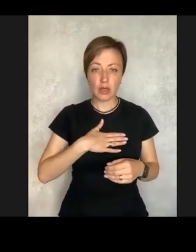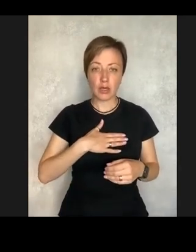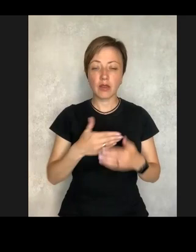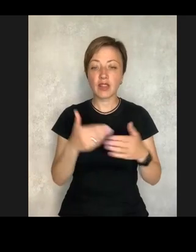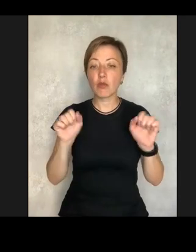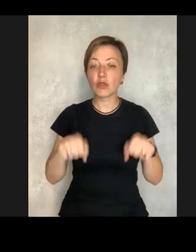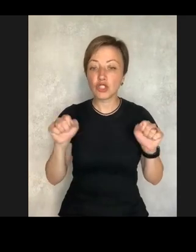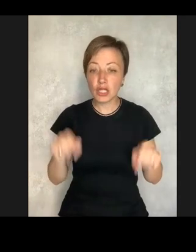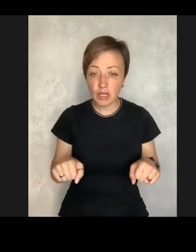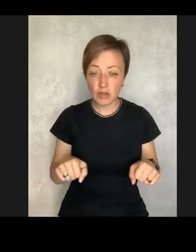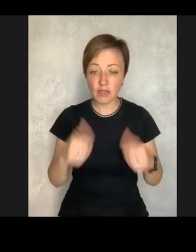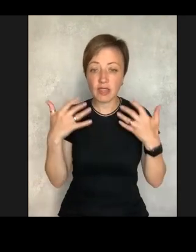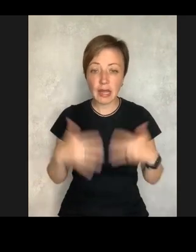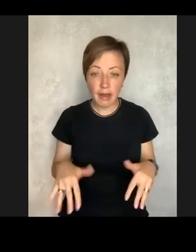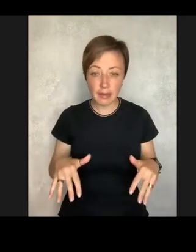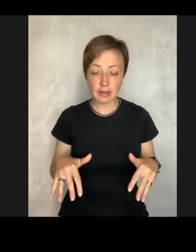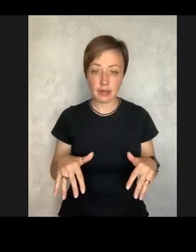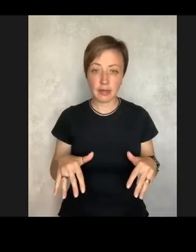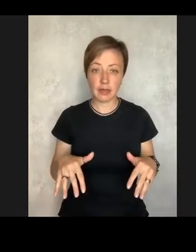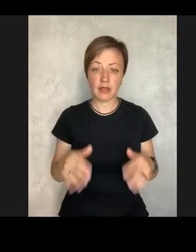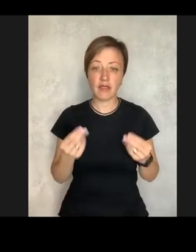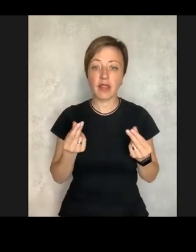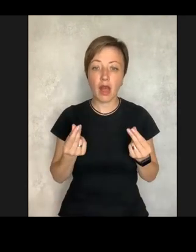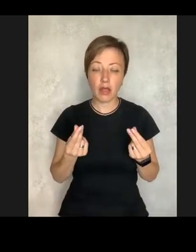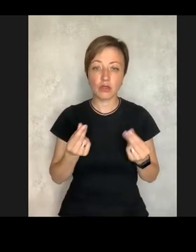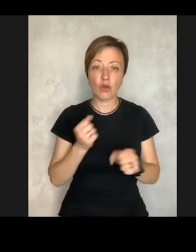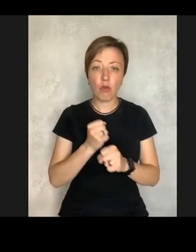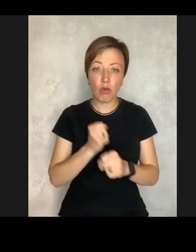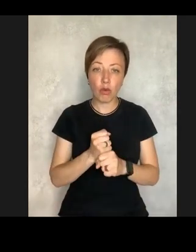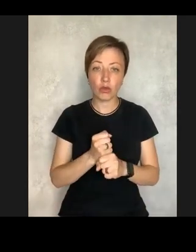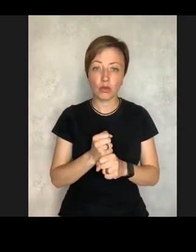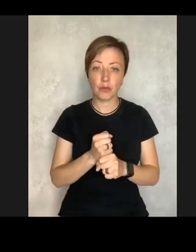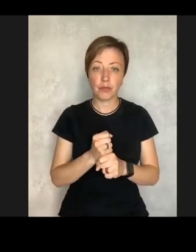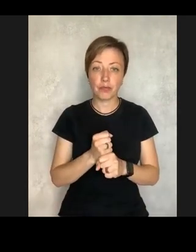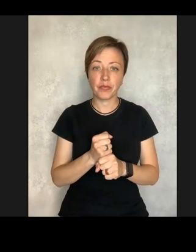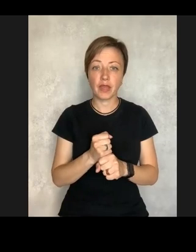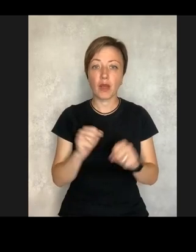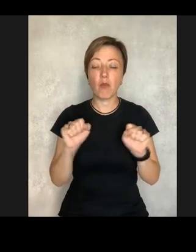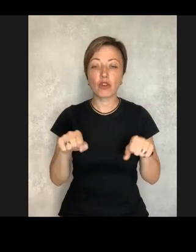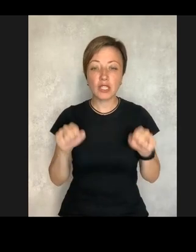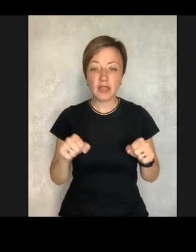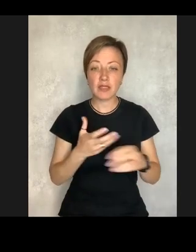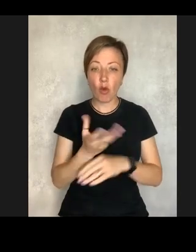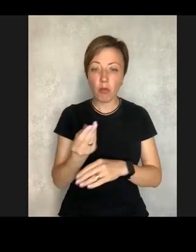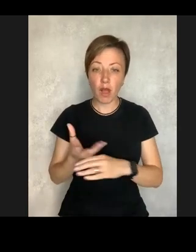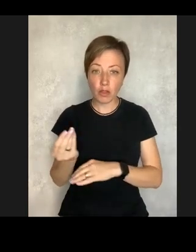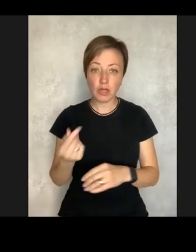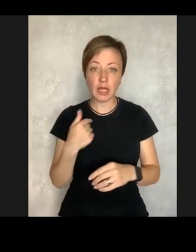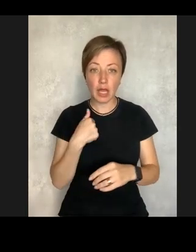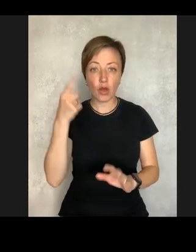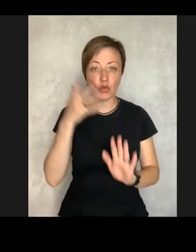for losing the financial income and work